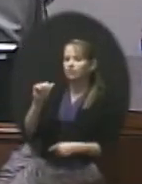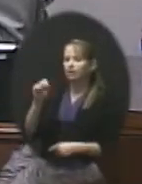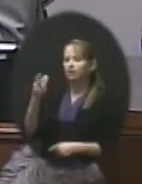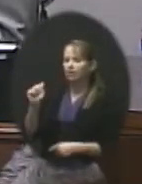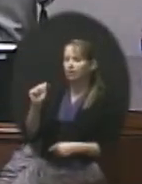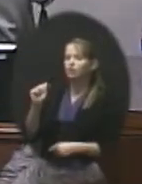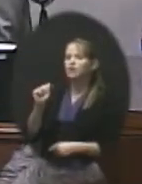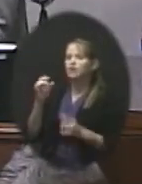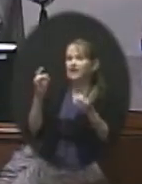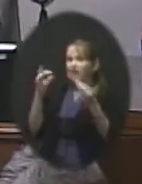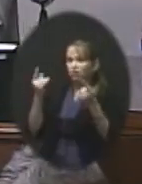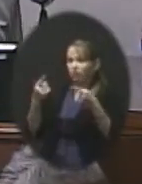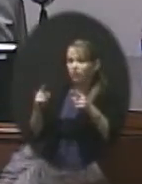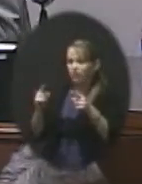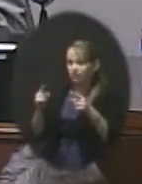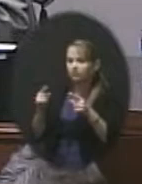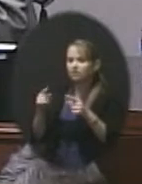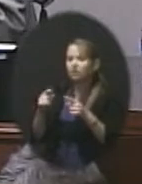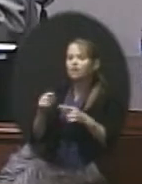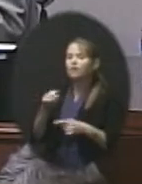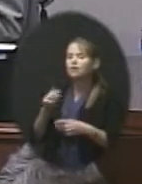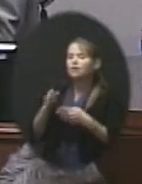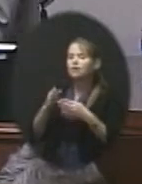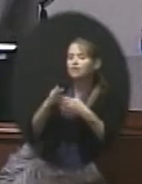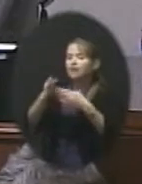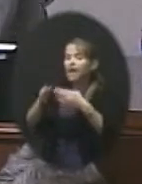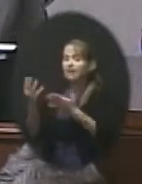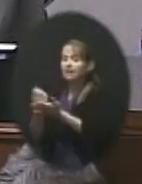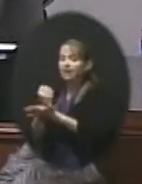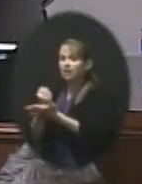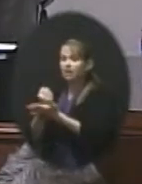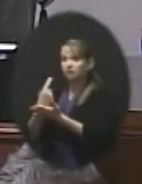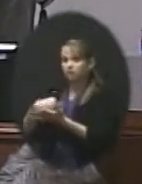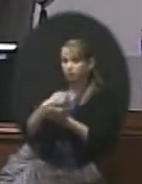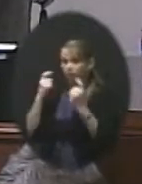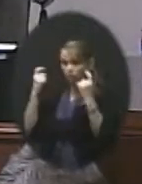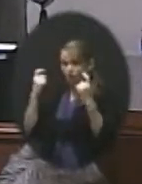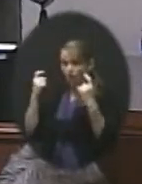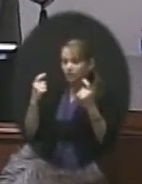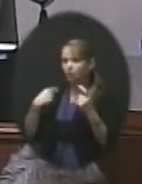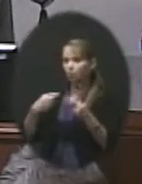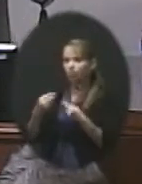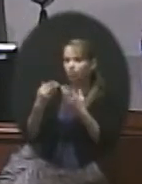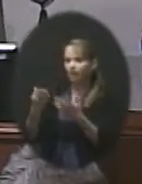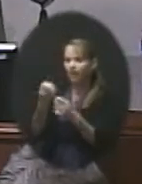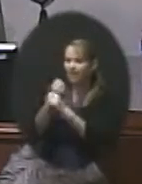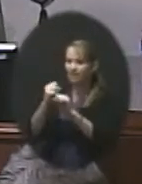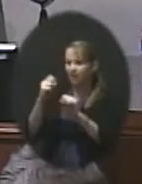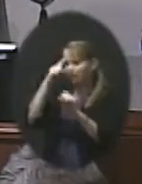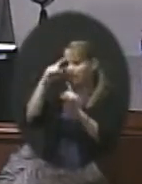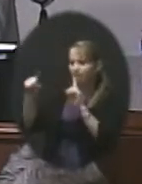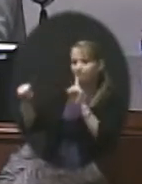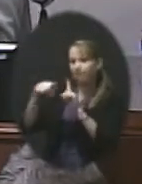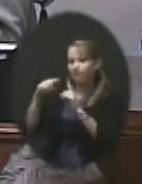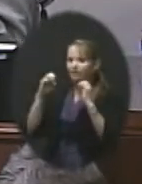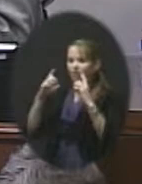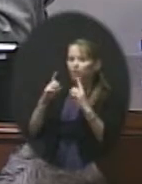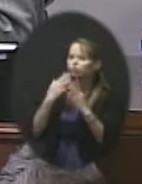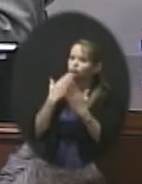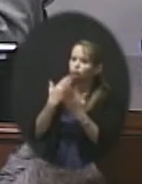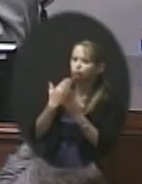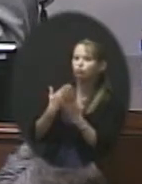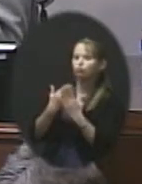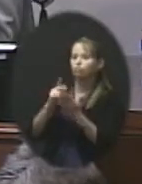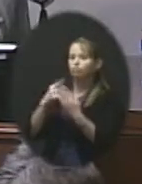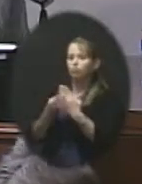game that I'm talking about here for athletics is that we provide a safe, positive, and educationally sound athletic program for our